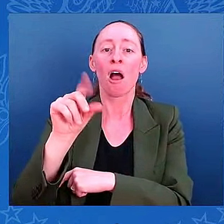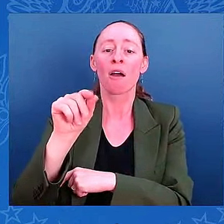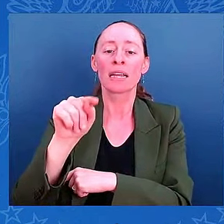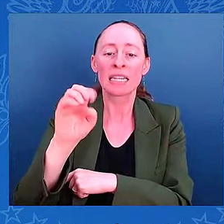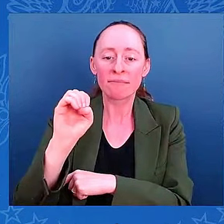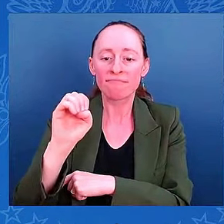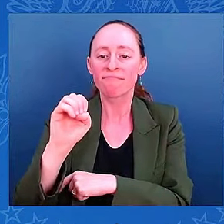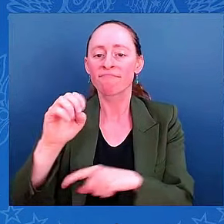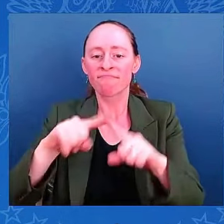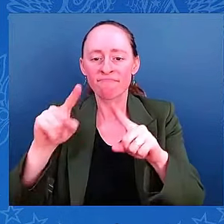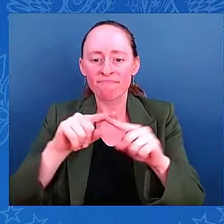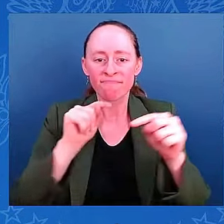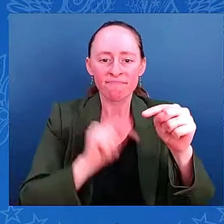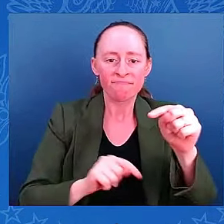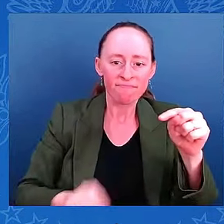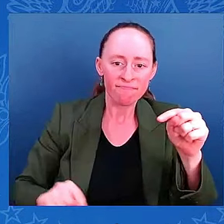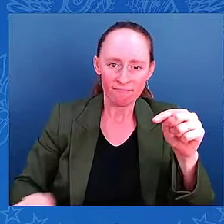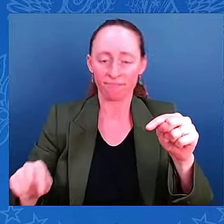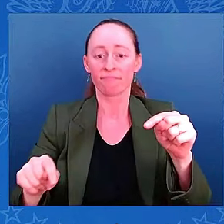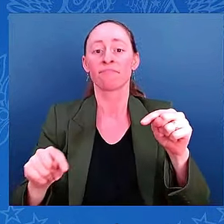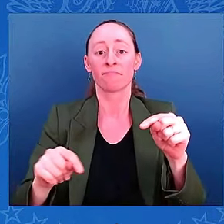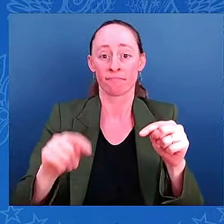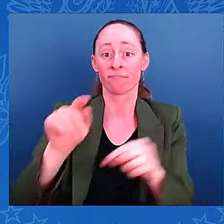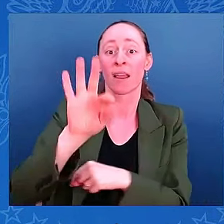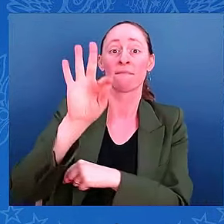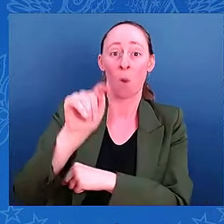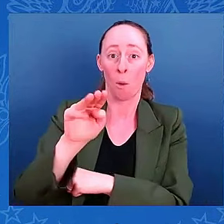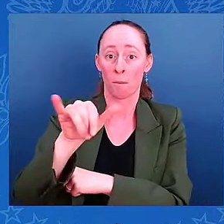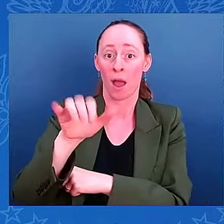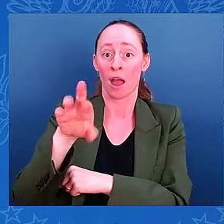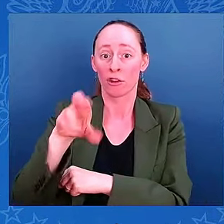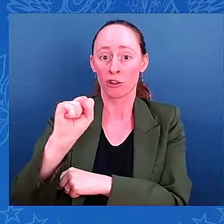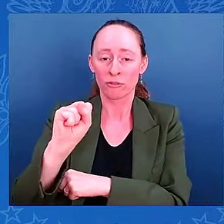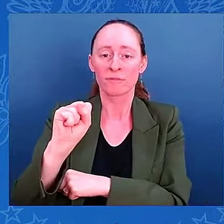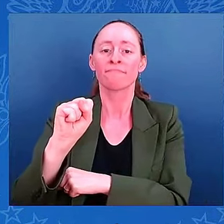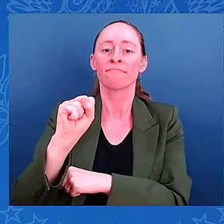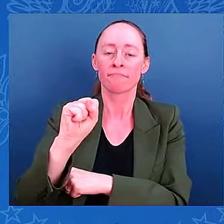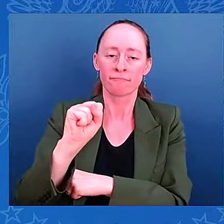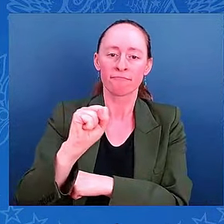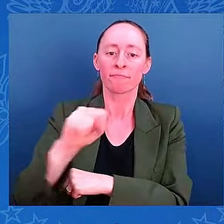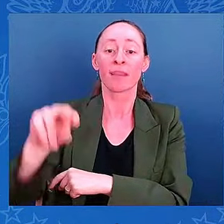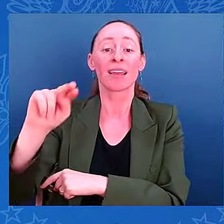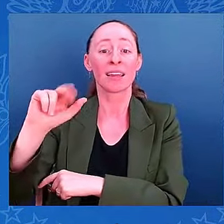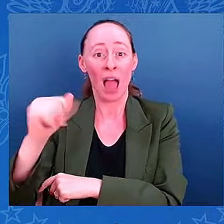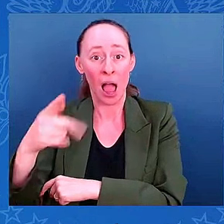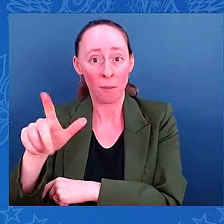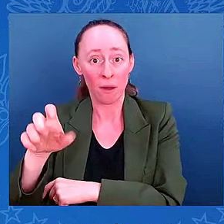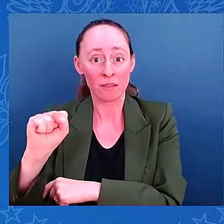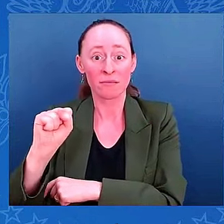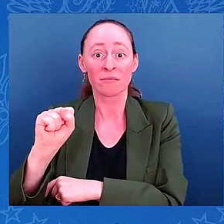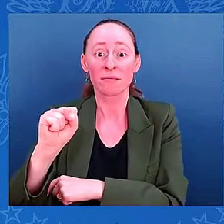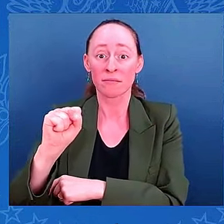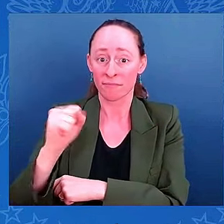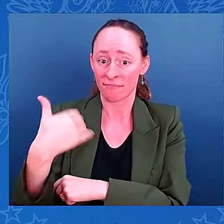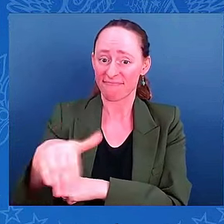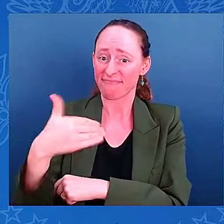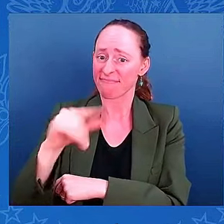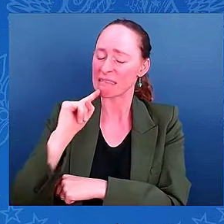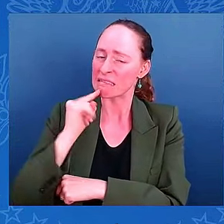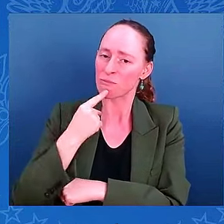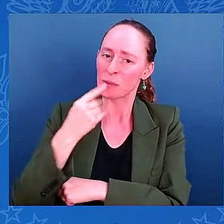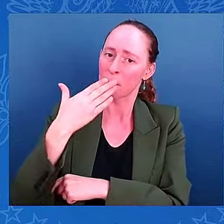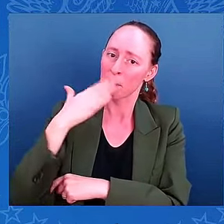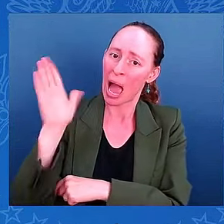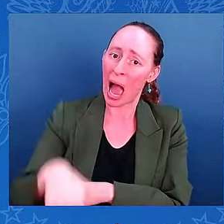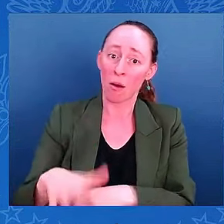had been supporting so many evacuation decisions to get people away from that that devastating storm surge. Time is running out now for people to